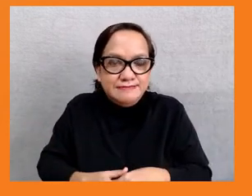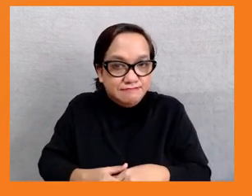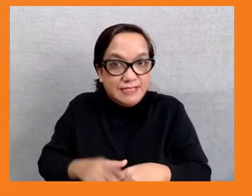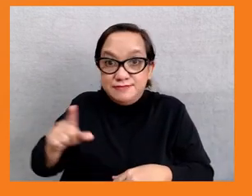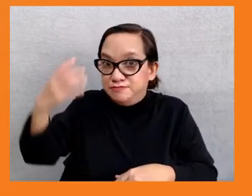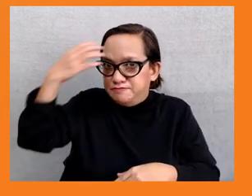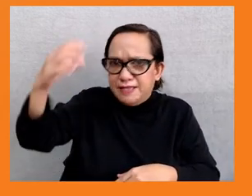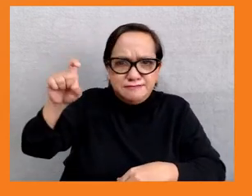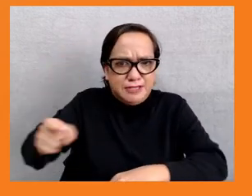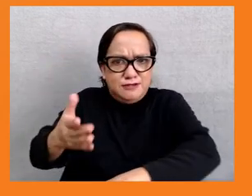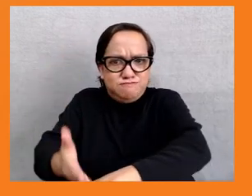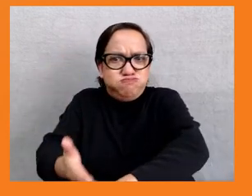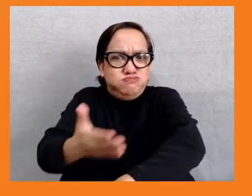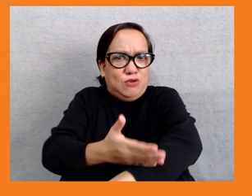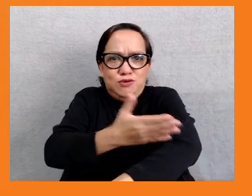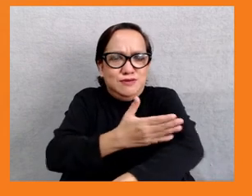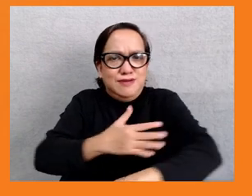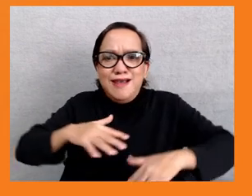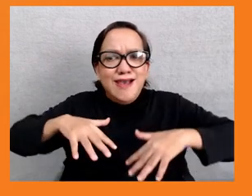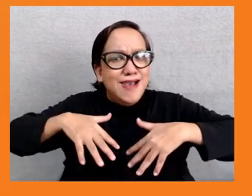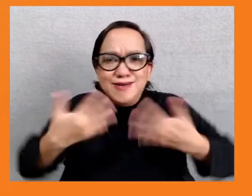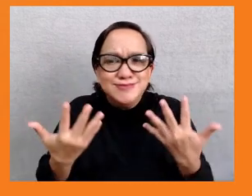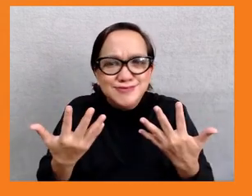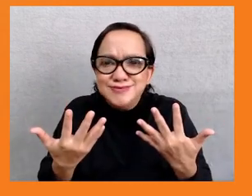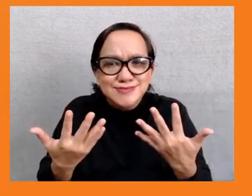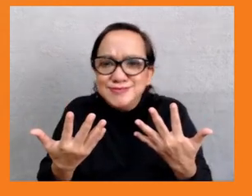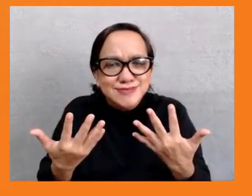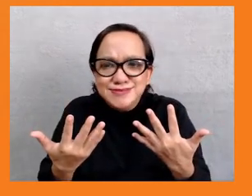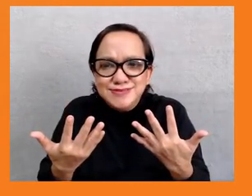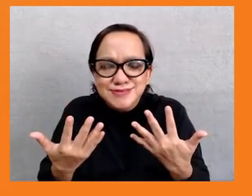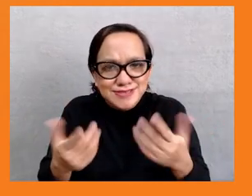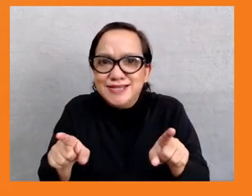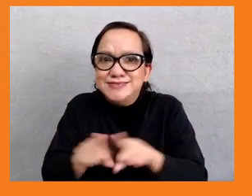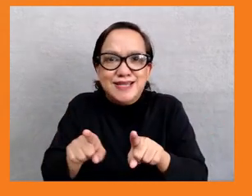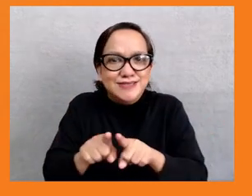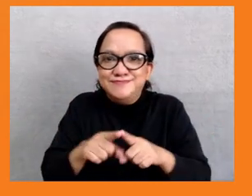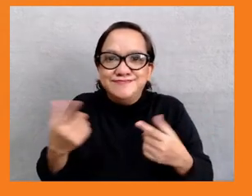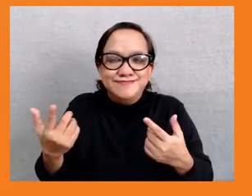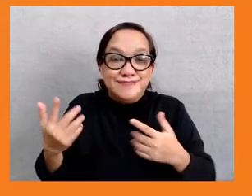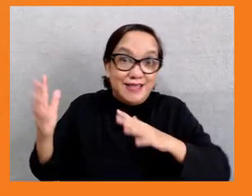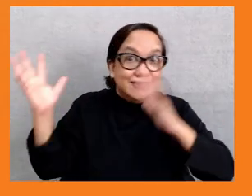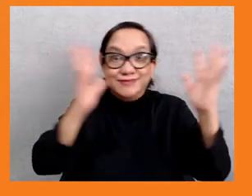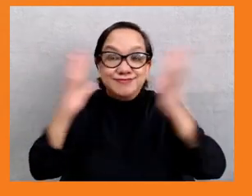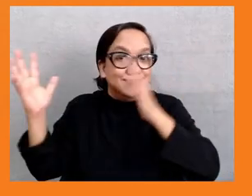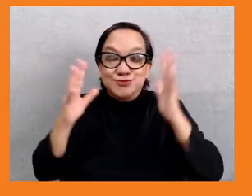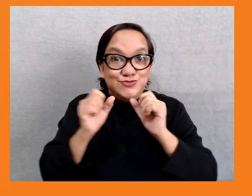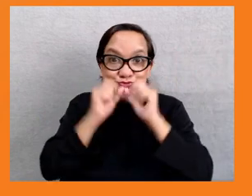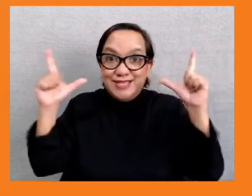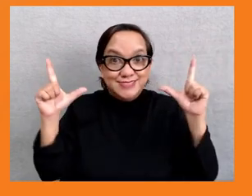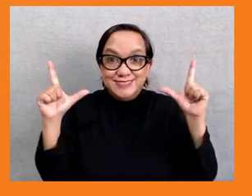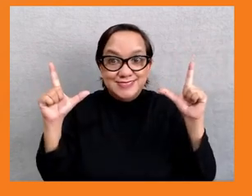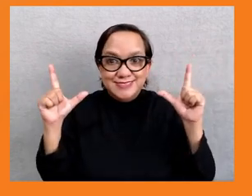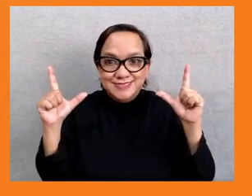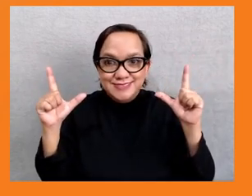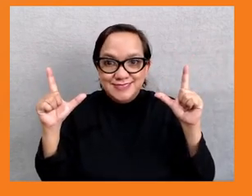disasters. And Asia is really where populations are most vulnerable. You have lots of the population living in coastal areas and the frequency